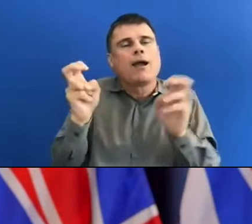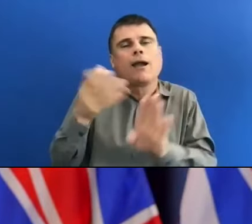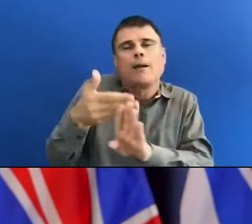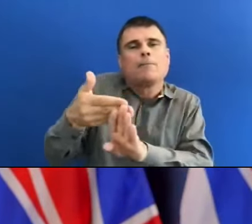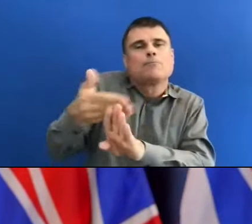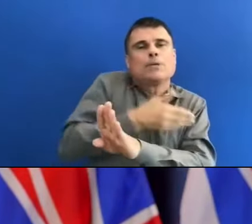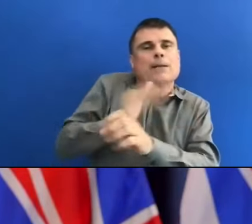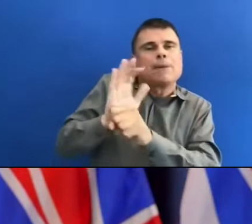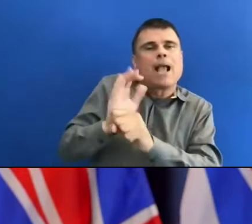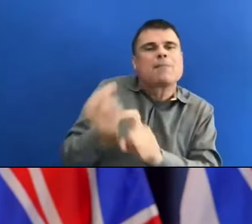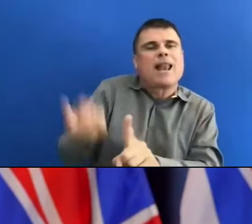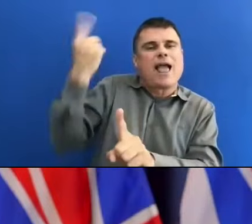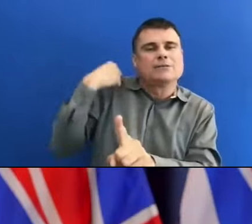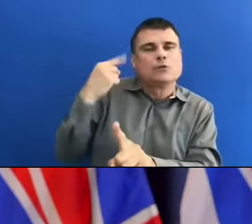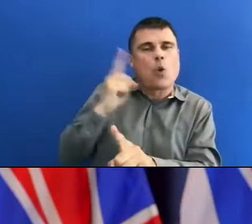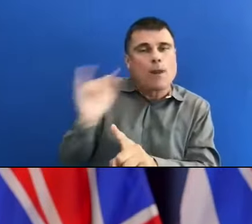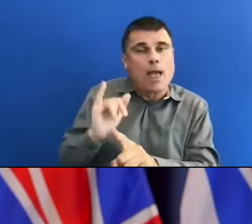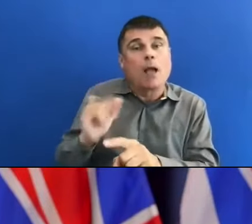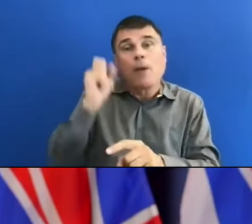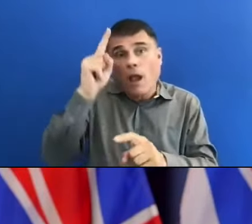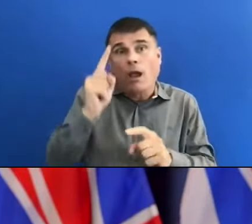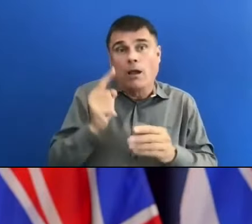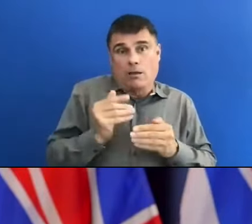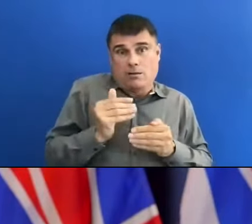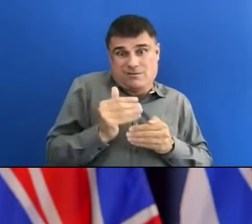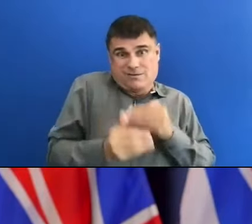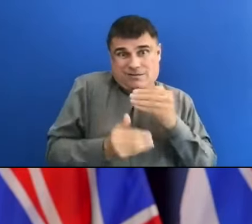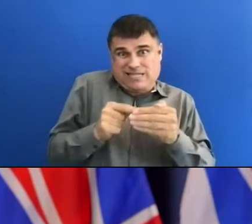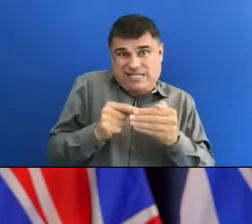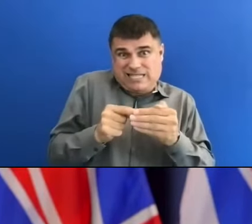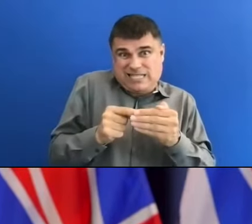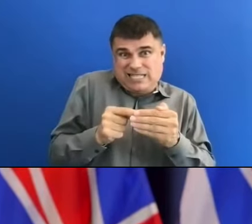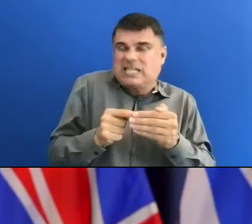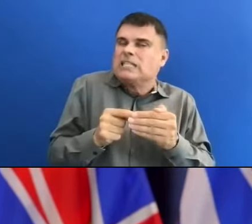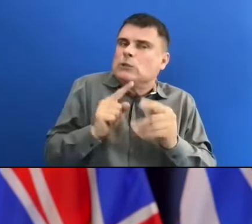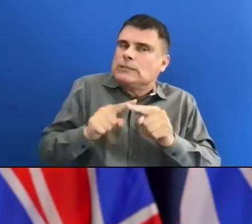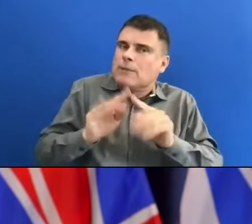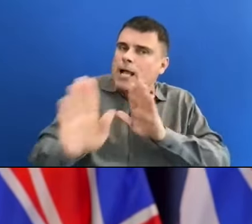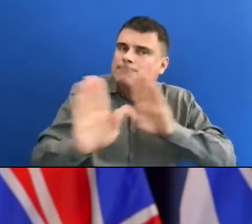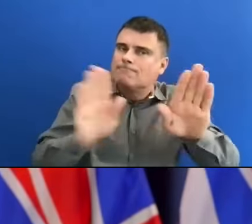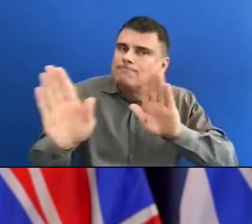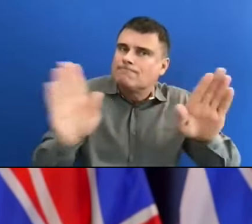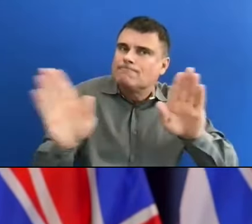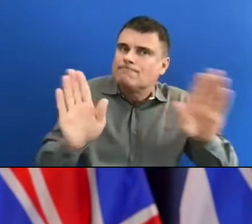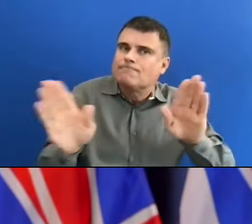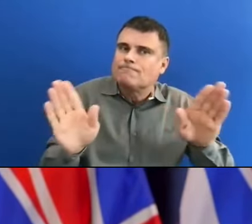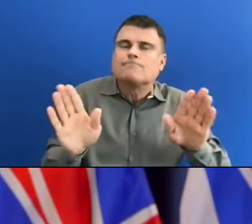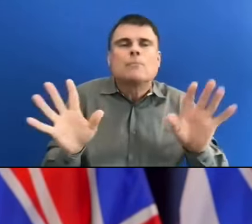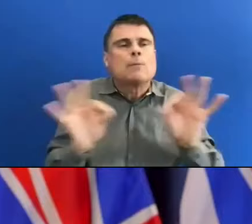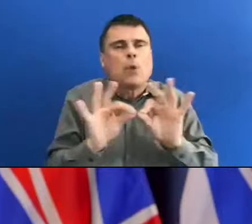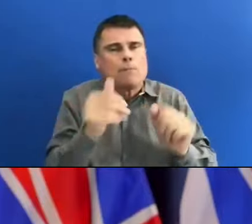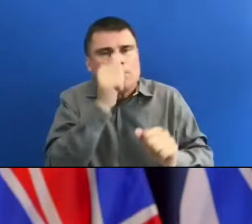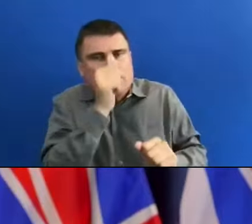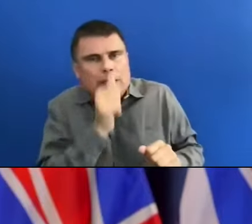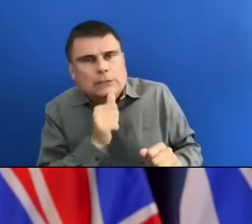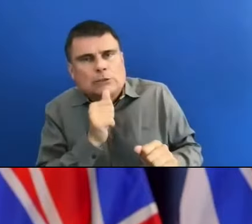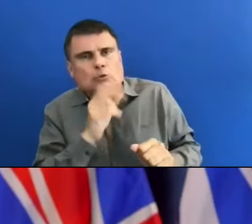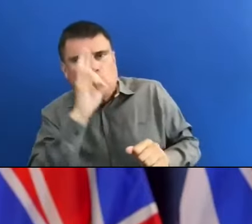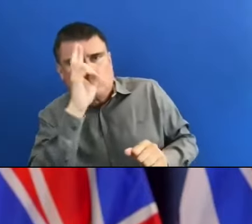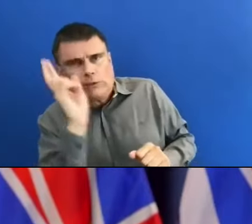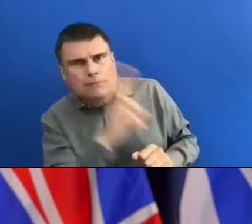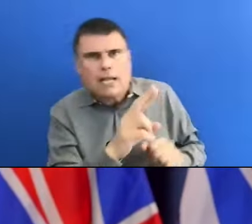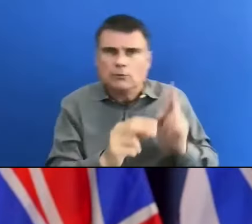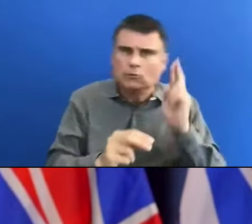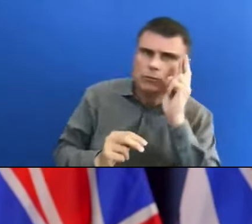We need to be respectful and patient with each other. We need to be aware of each other's boundaries. We need to be kind